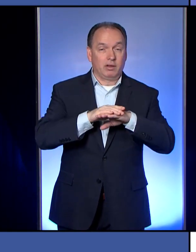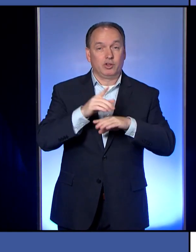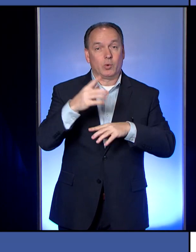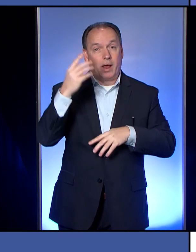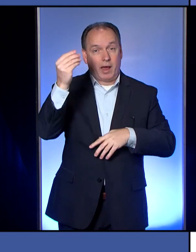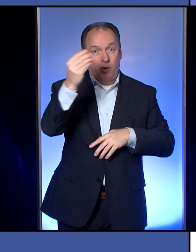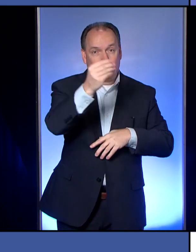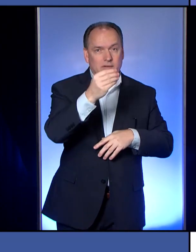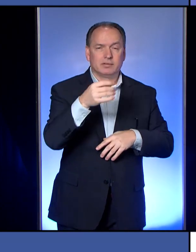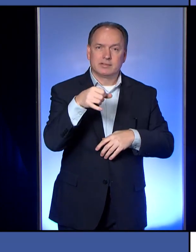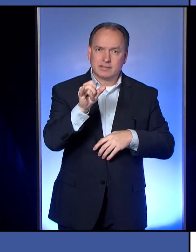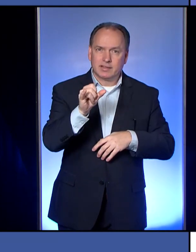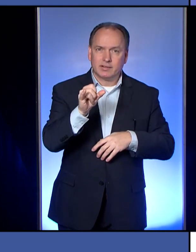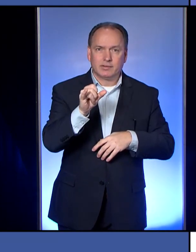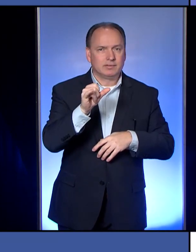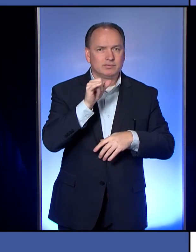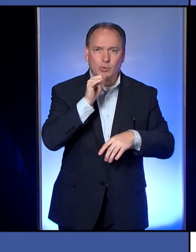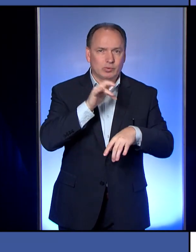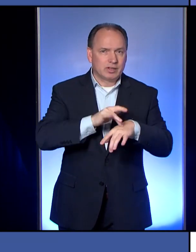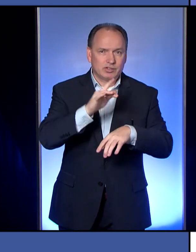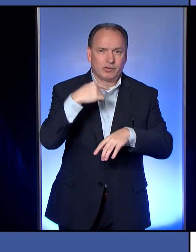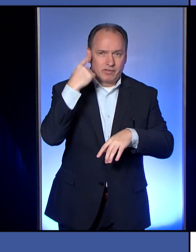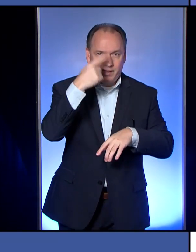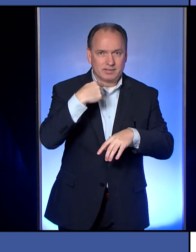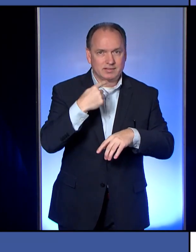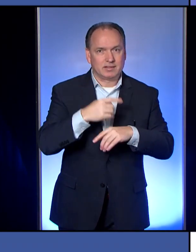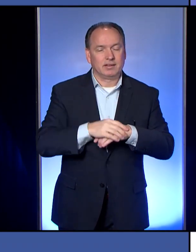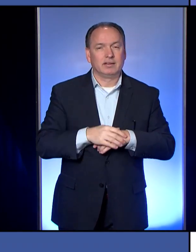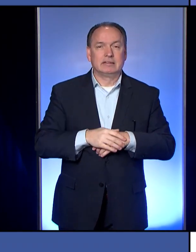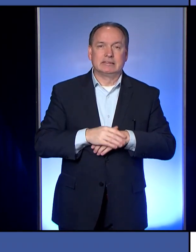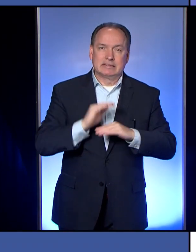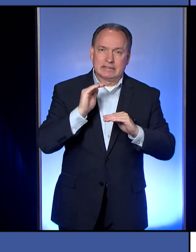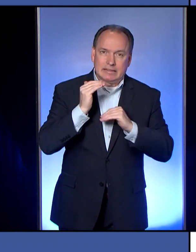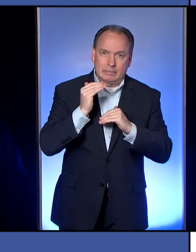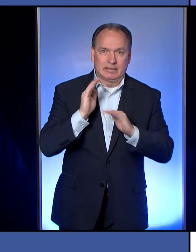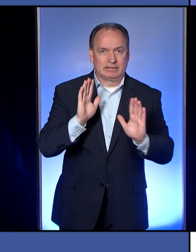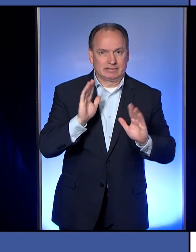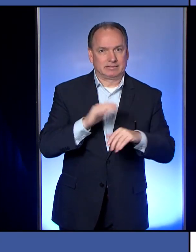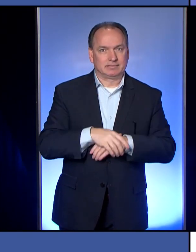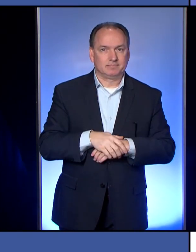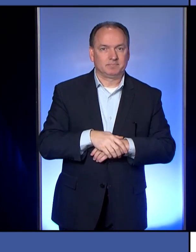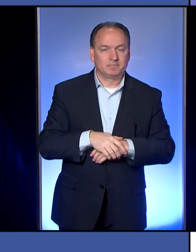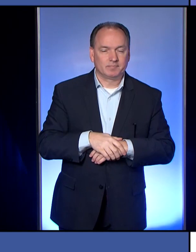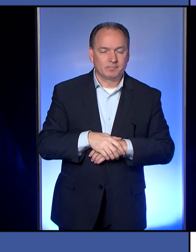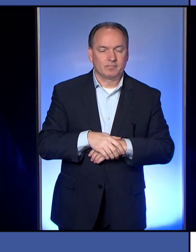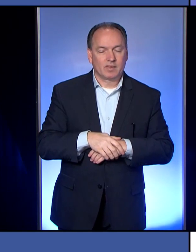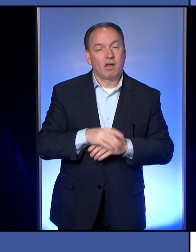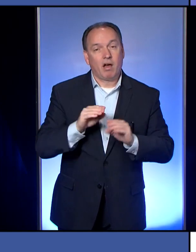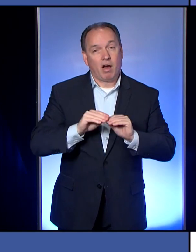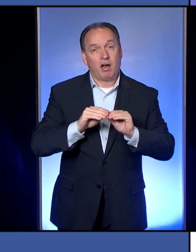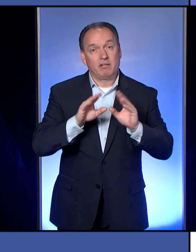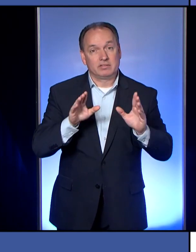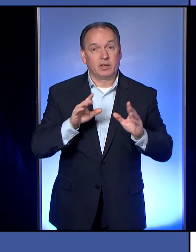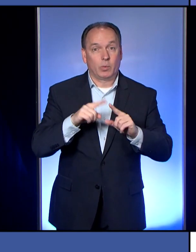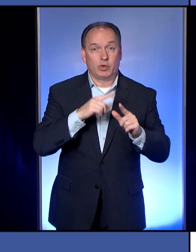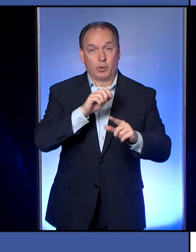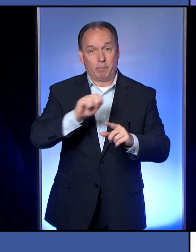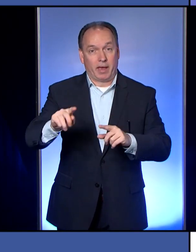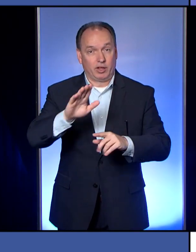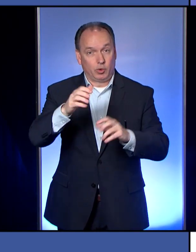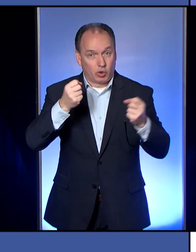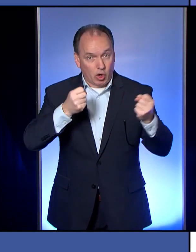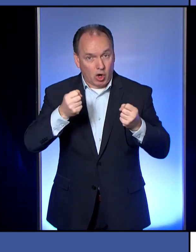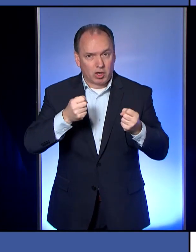out that you still don't touch your face as much as you can avoid that. And, you know, obviously, as soon as you get back in your car,